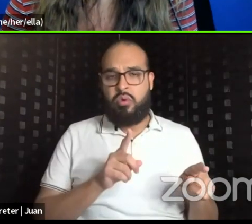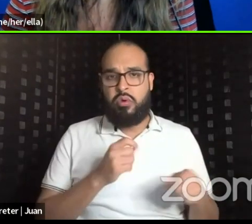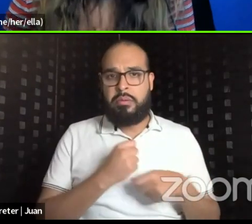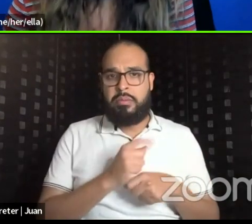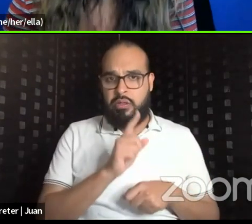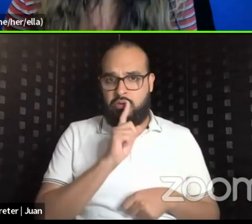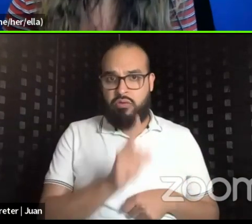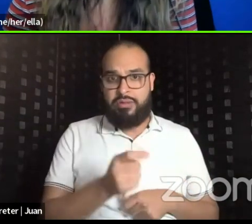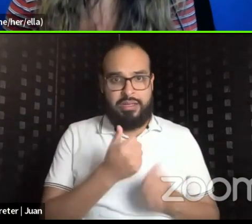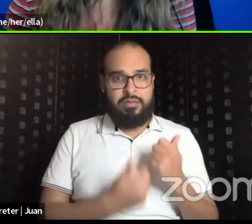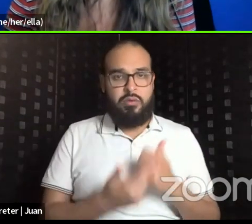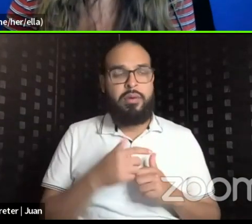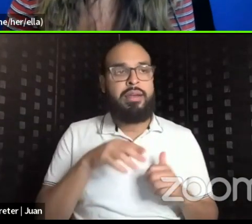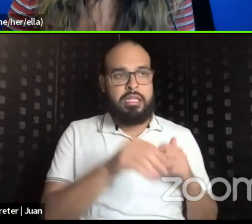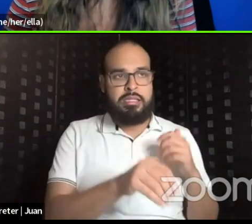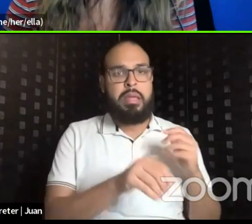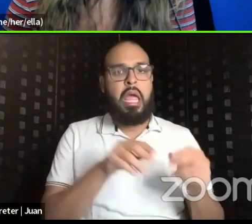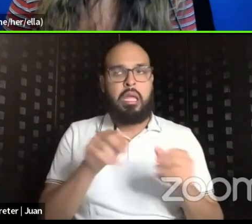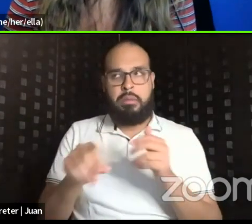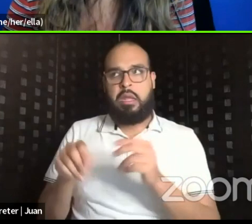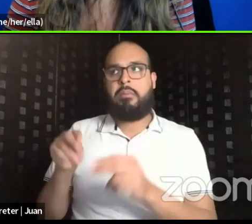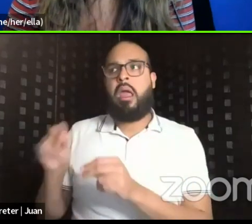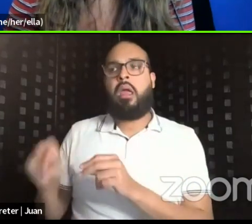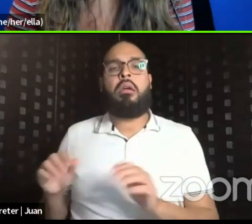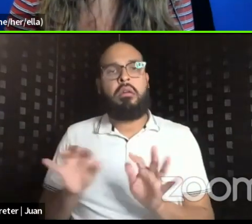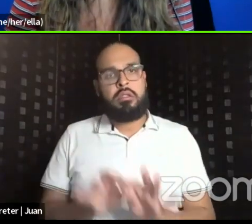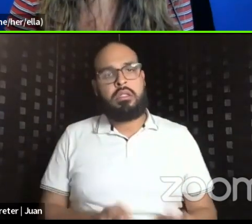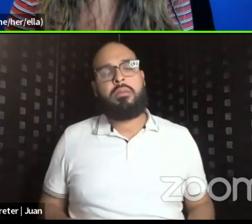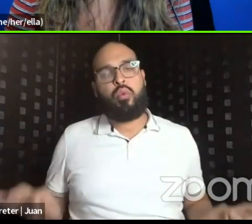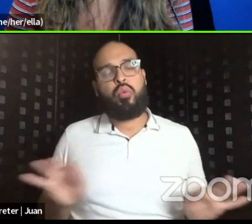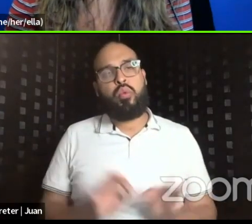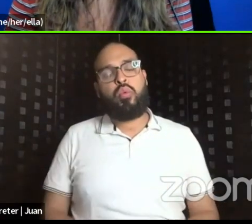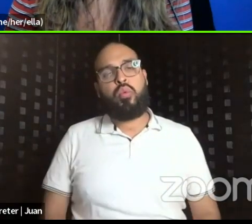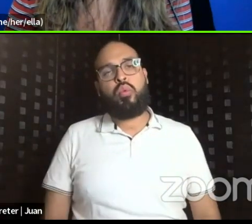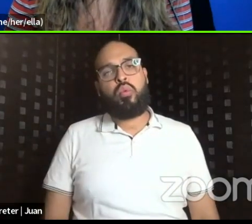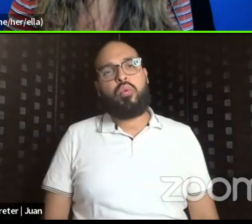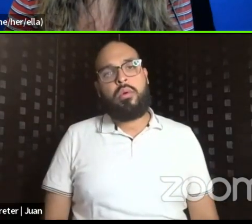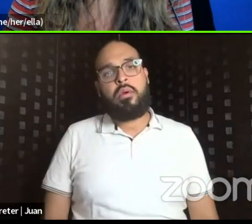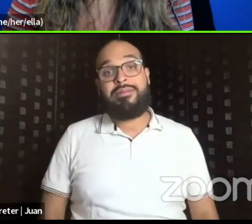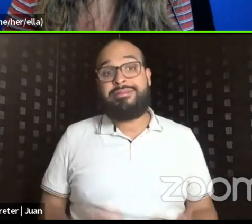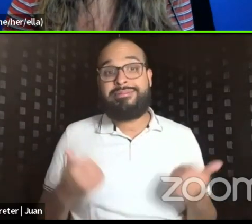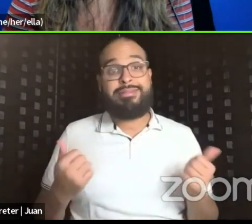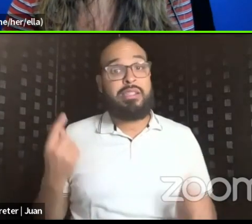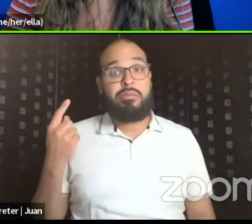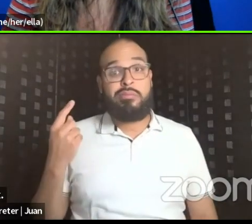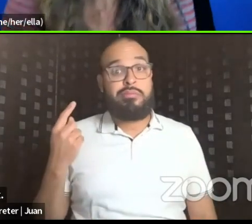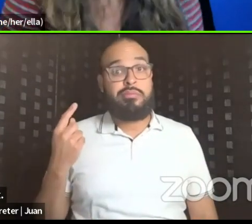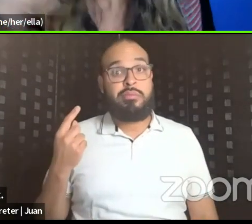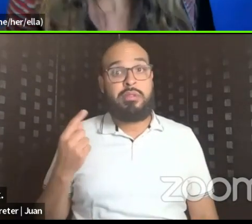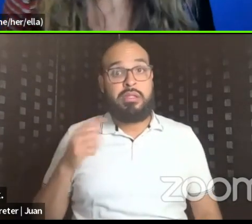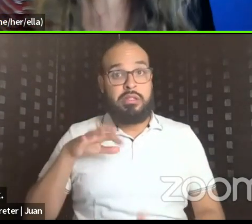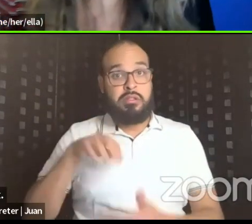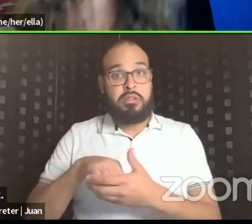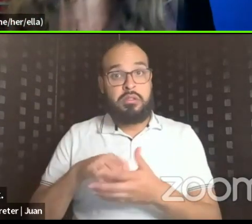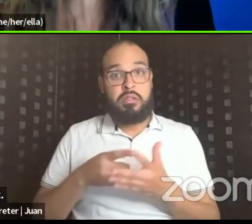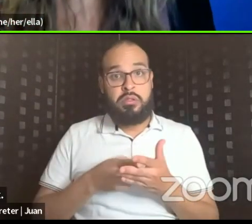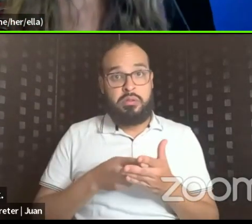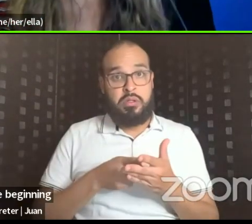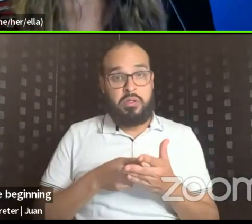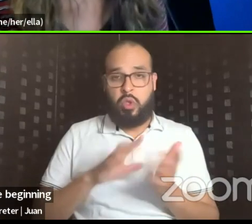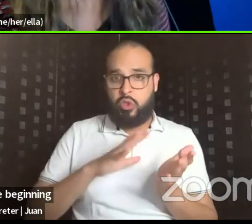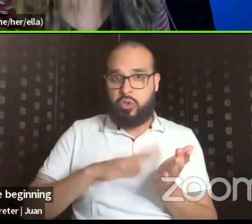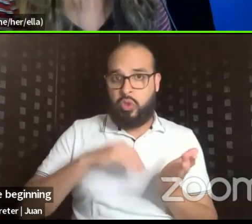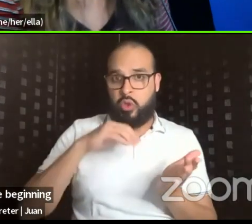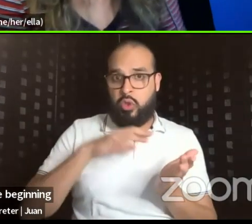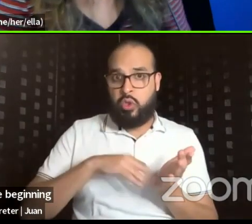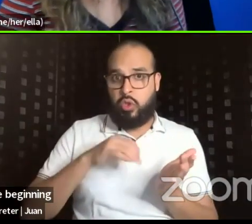gets paid. Um, it's really important. Um, and anyone who's, who's in the beginning, you know, learning,